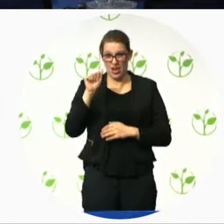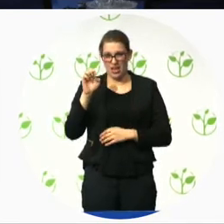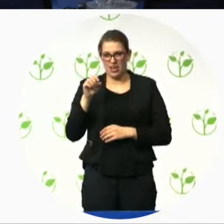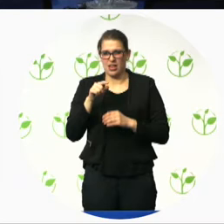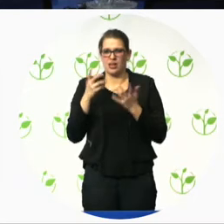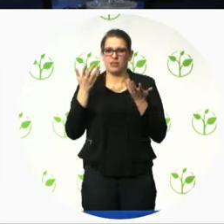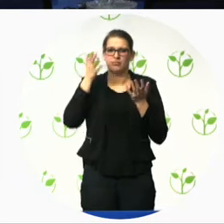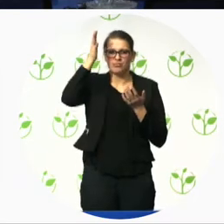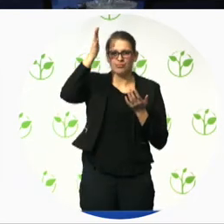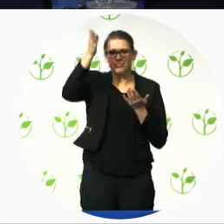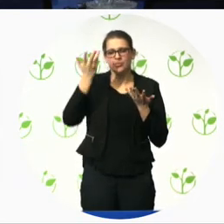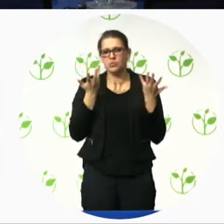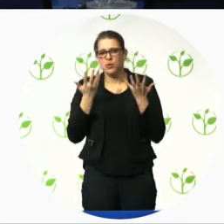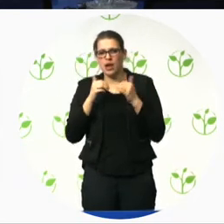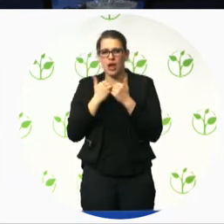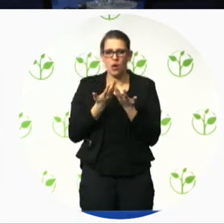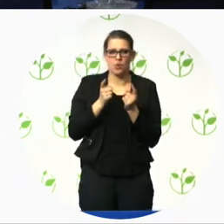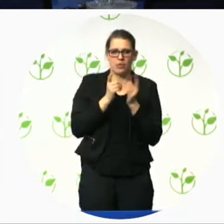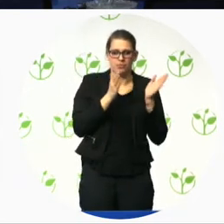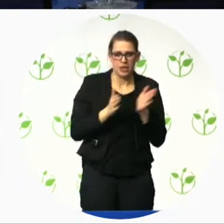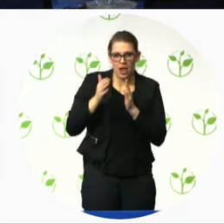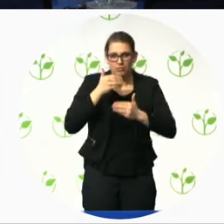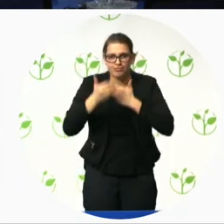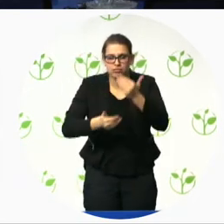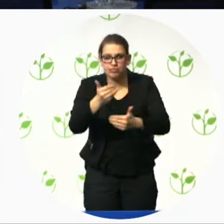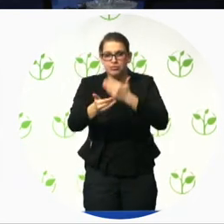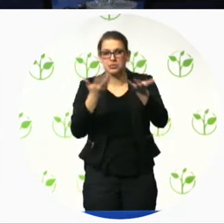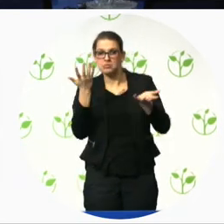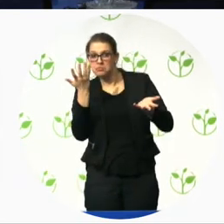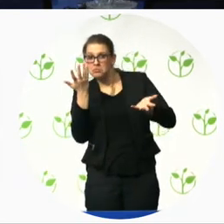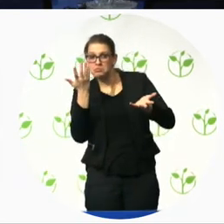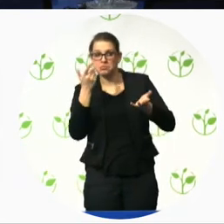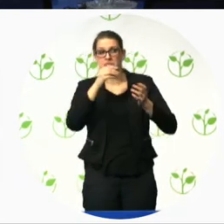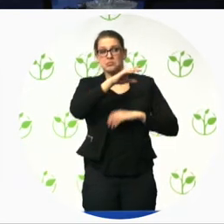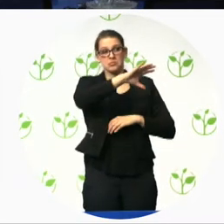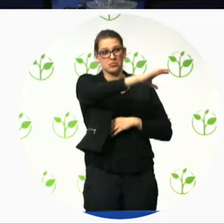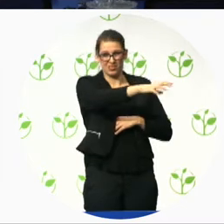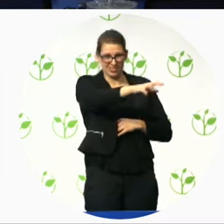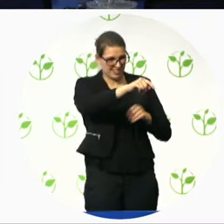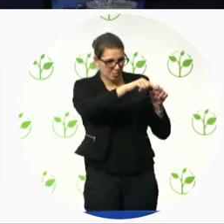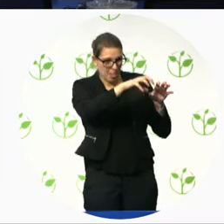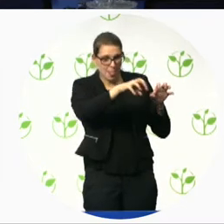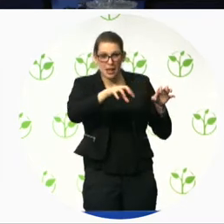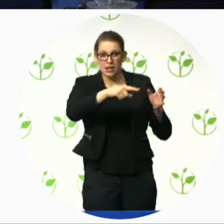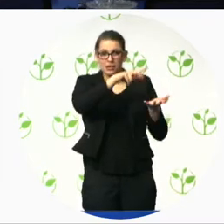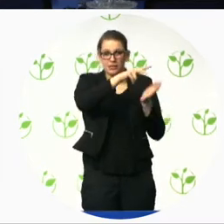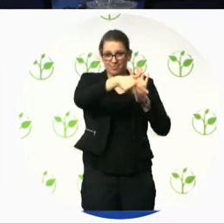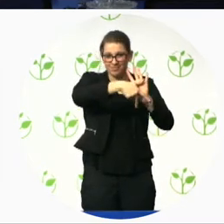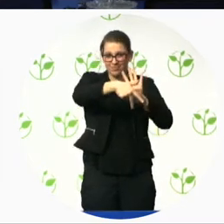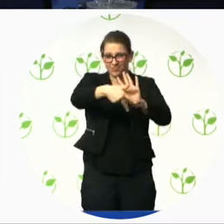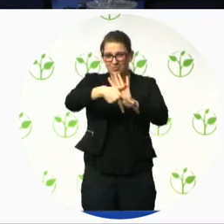futuristic plans for such certifications great question oh okay sorry